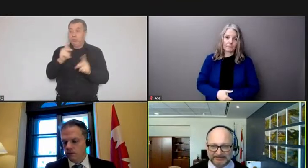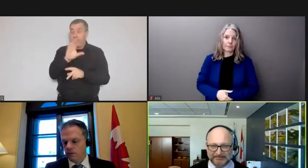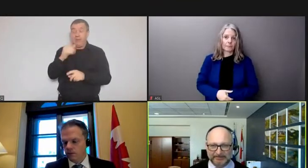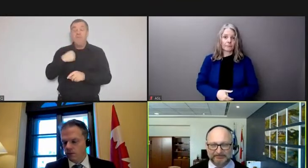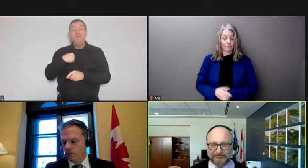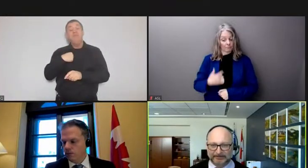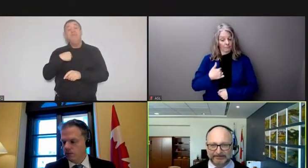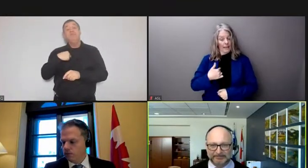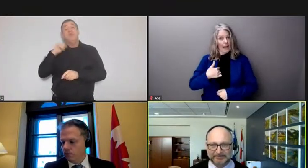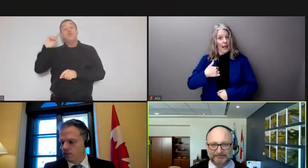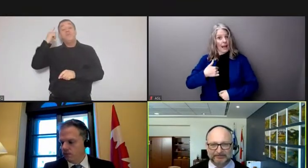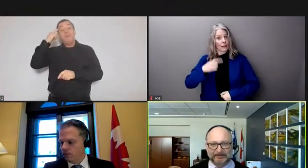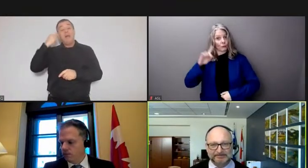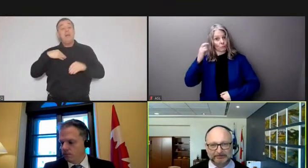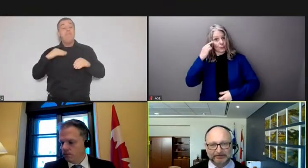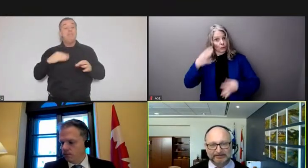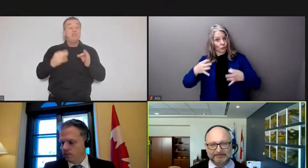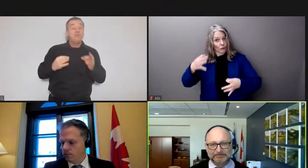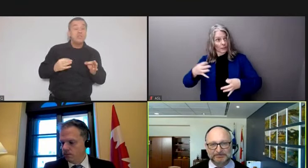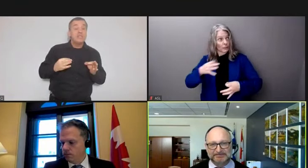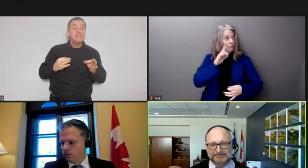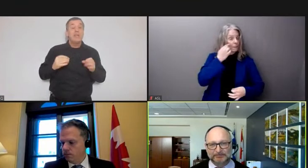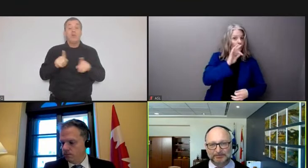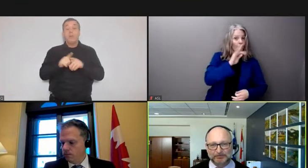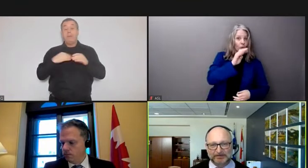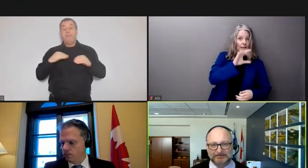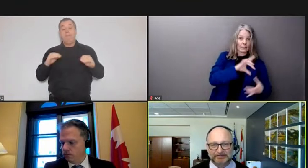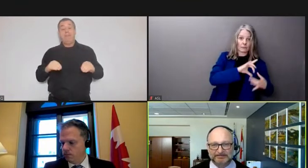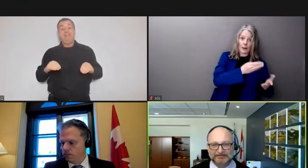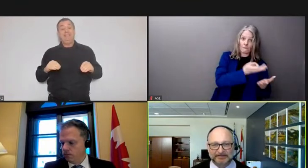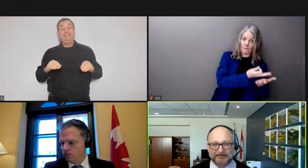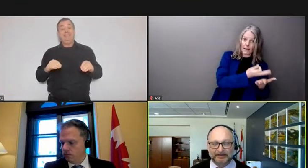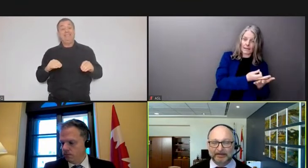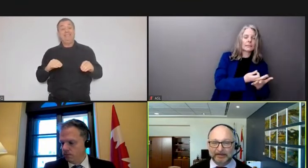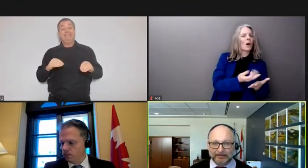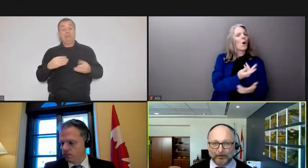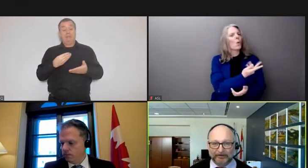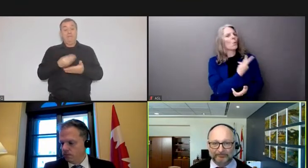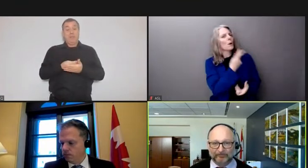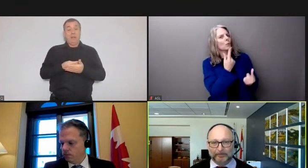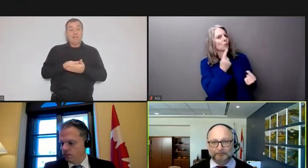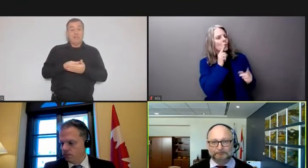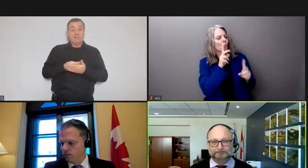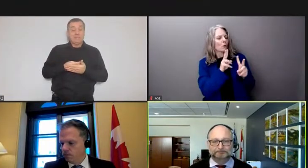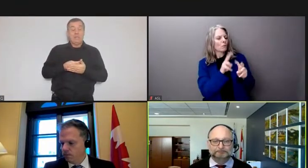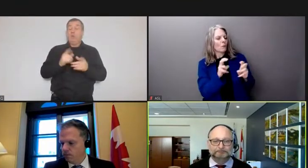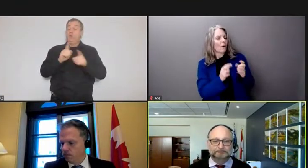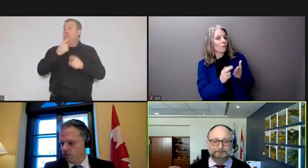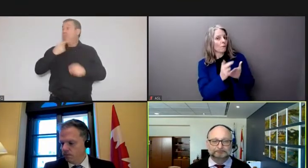of Justice Minister Freeland as Minister Finance to look at these tools to see which ones are necessary going forward